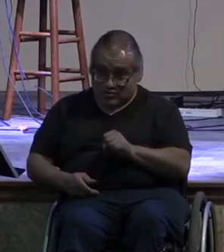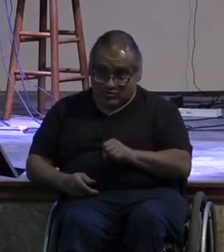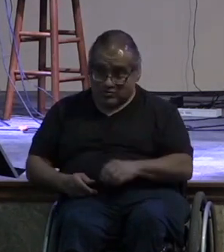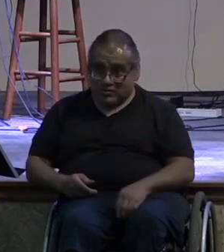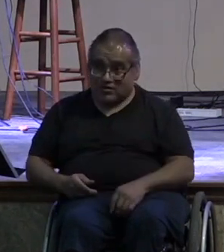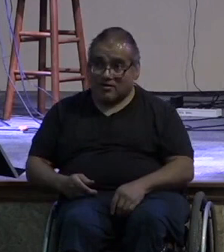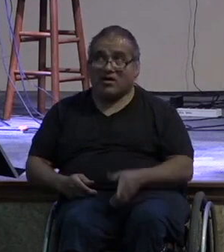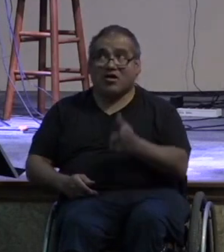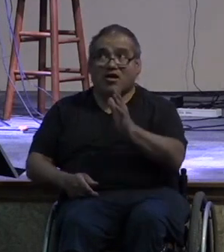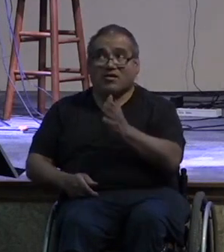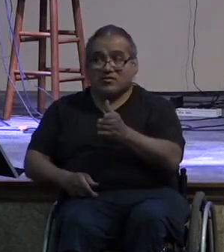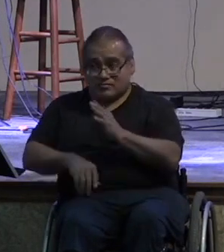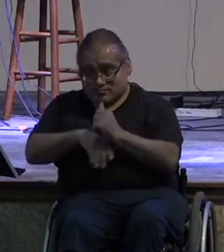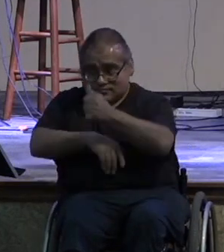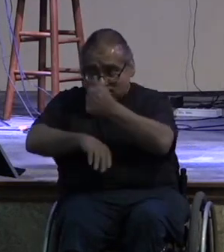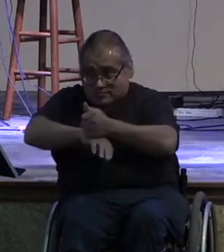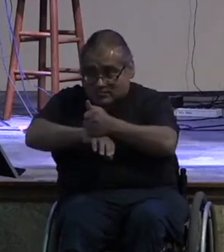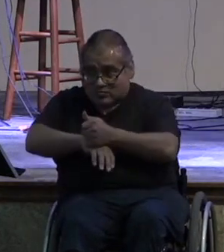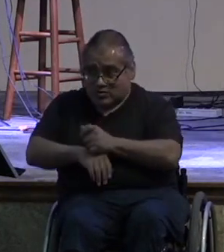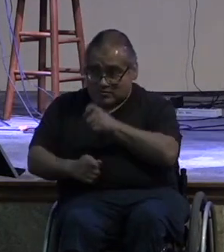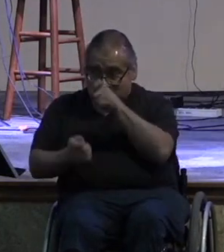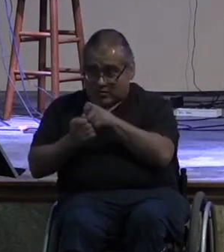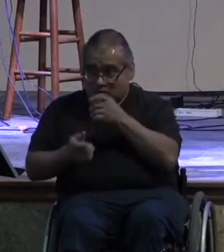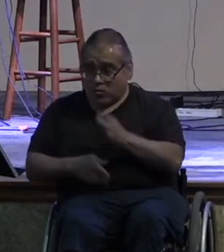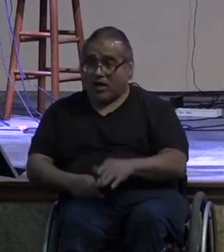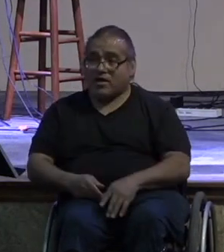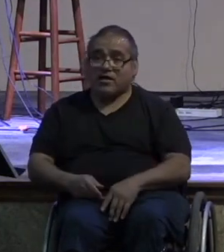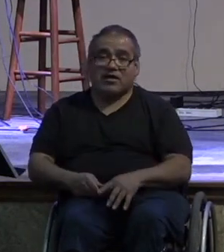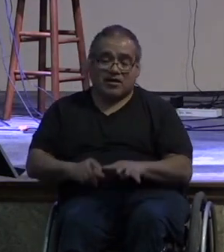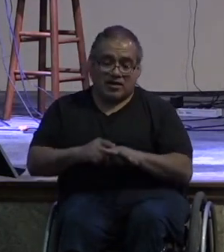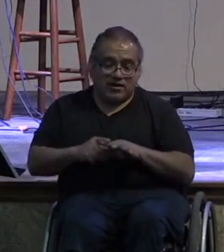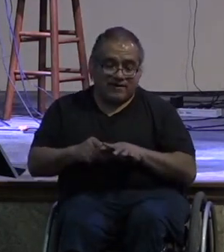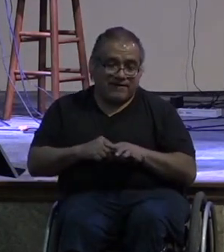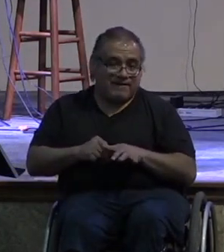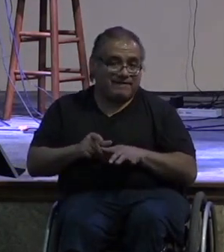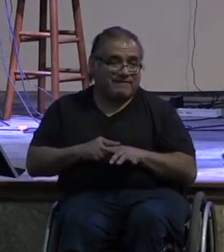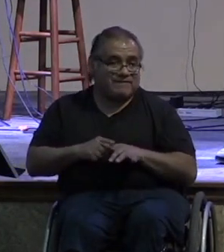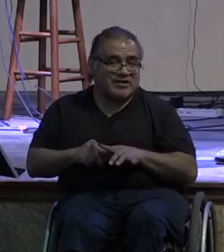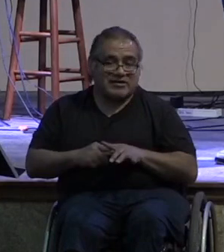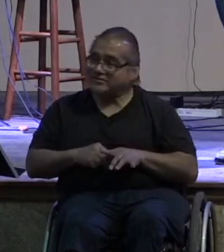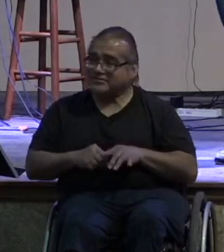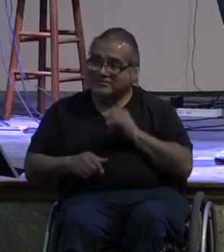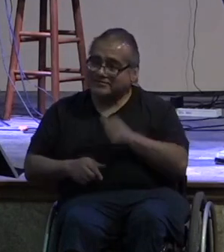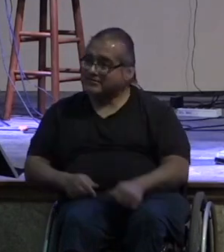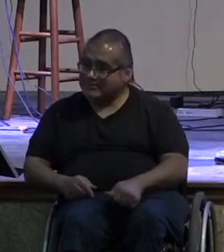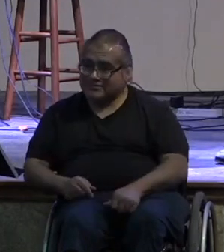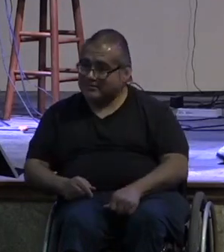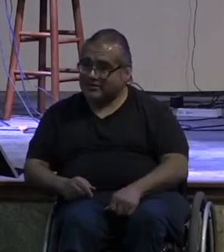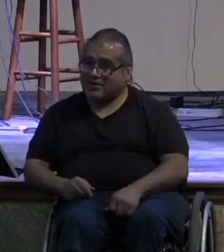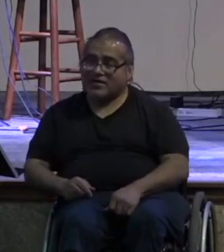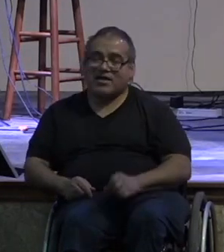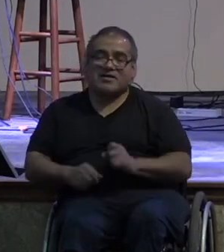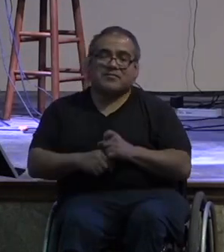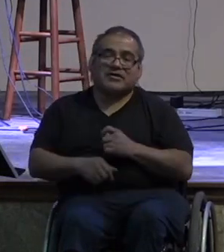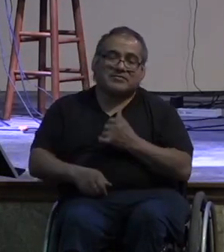notice i didn't say finger shirl from our from our class when uh i made that